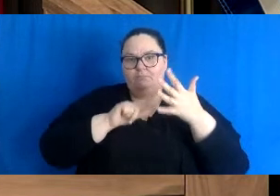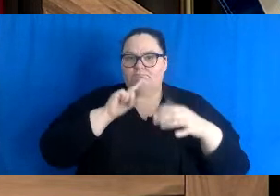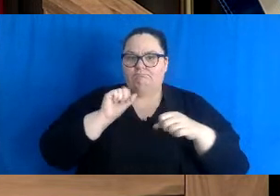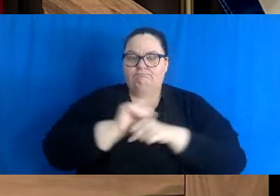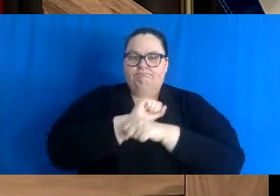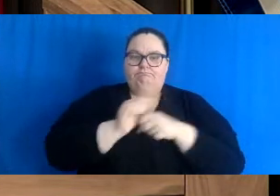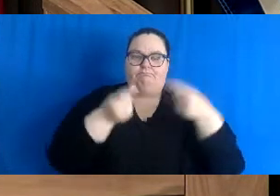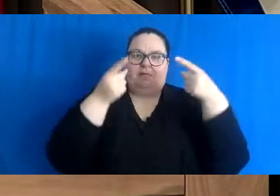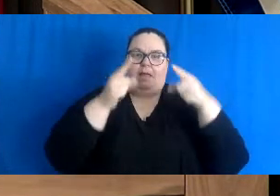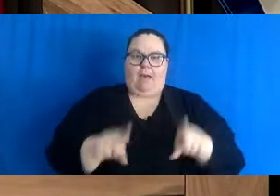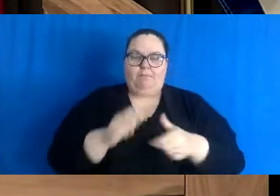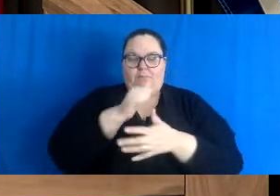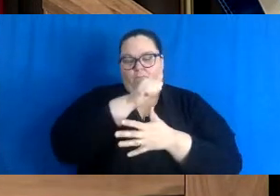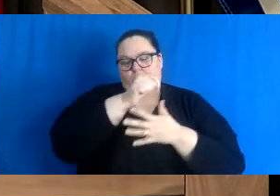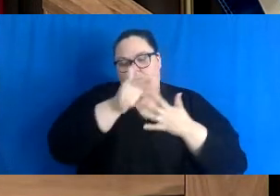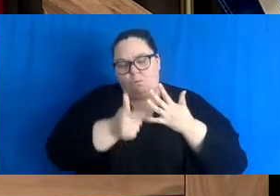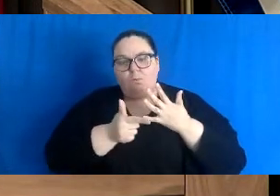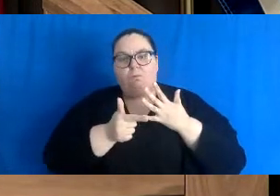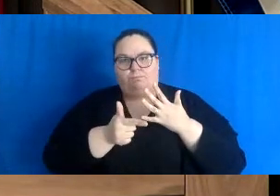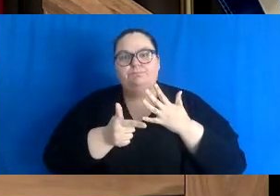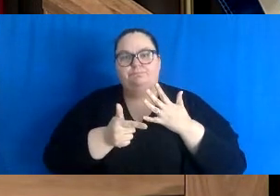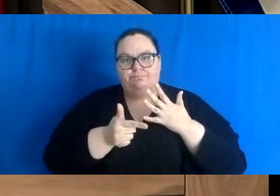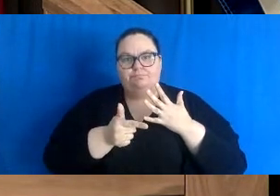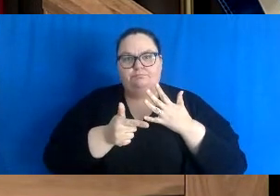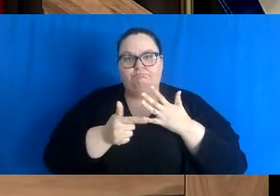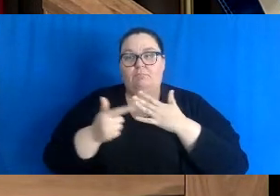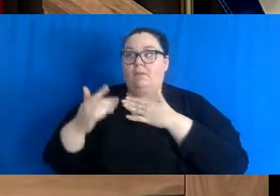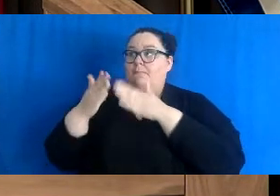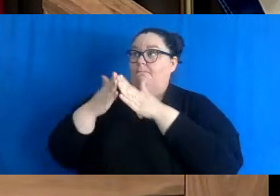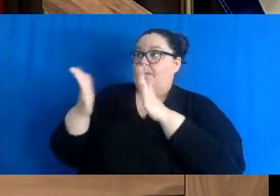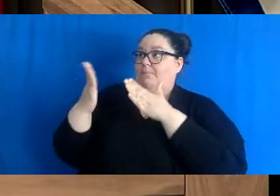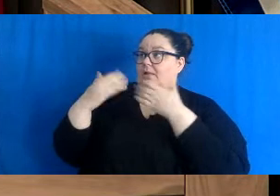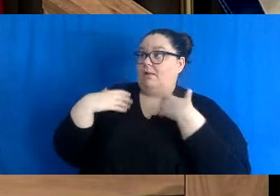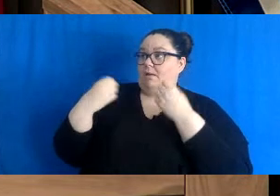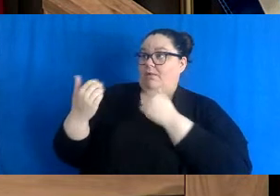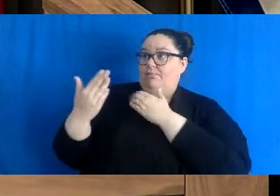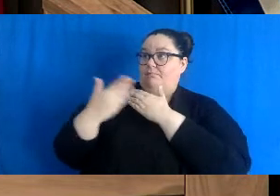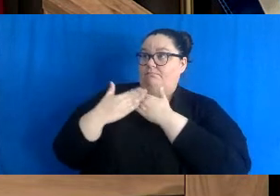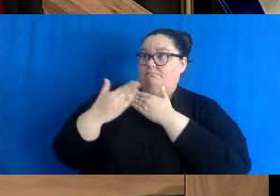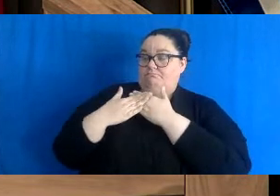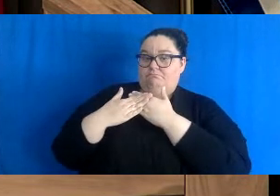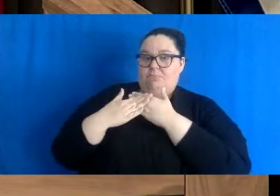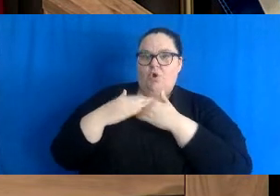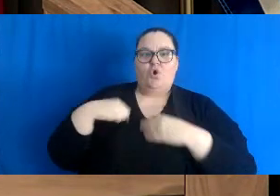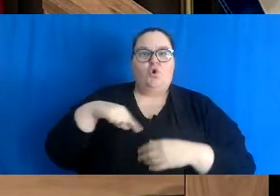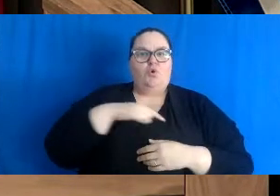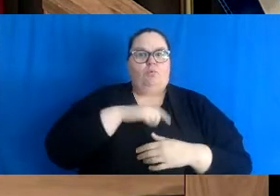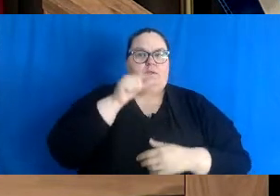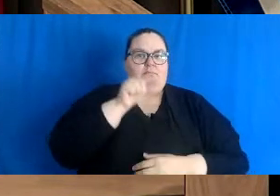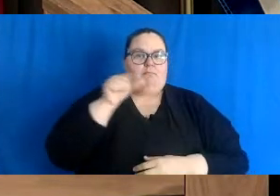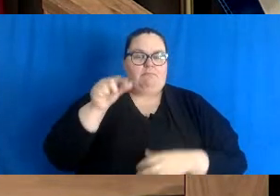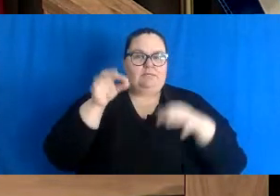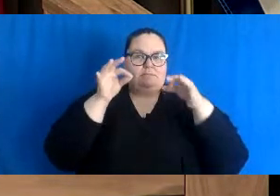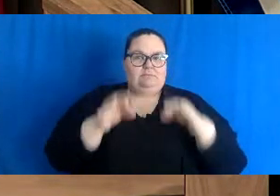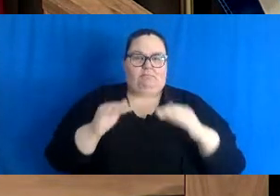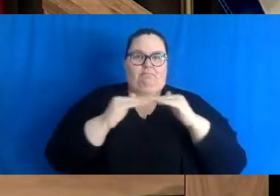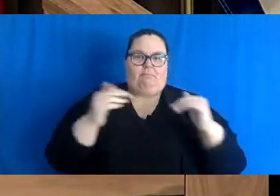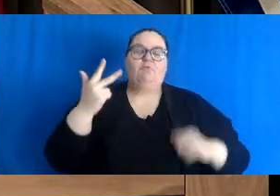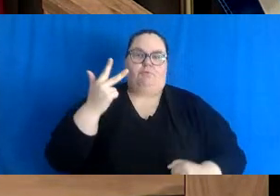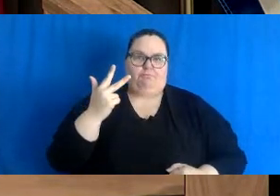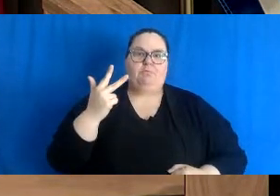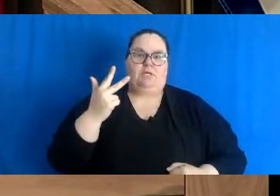now been met. On the advice of Public Health, Cabinet is moving New Brunswick to the Level 3 phase of our Winter Plan